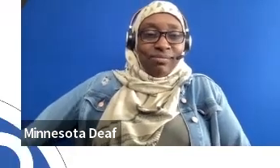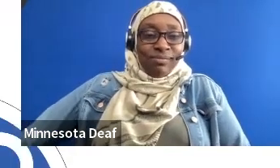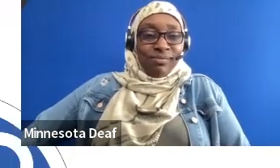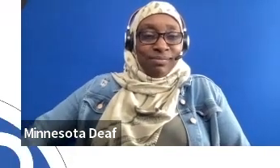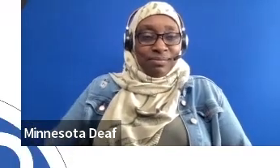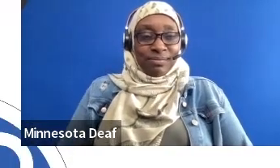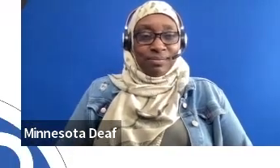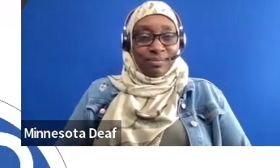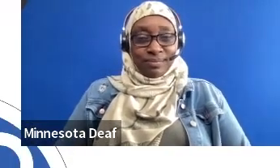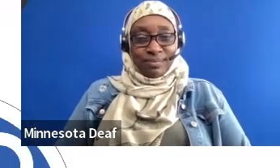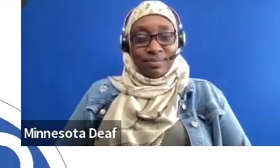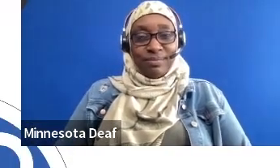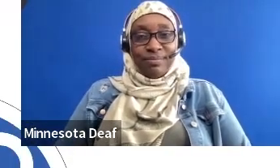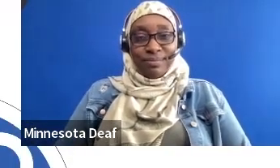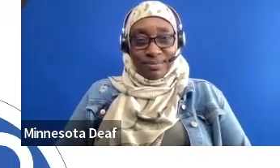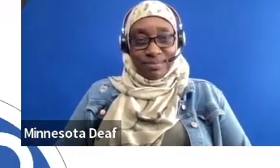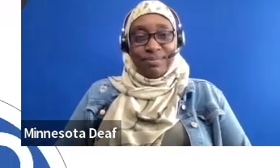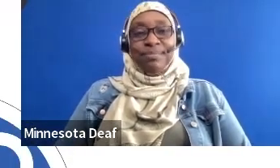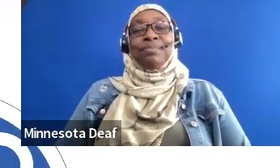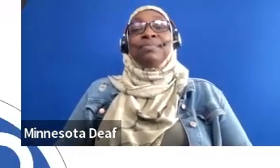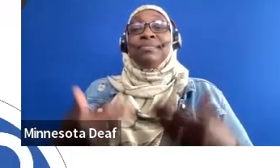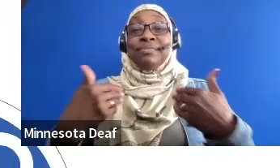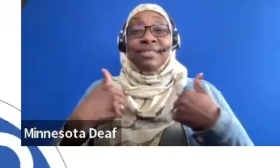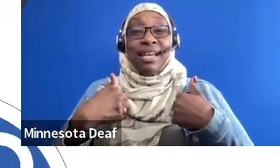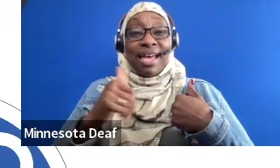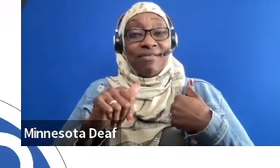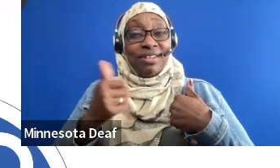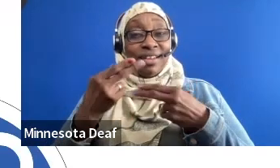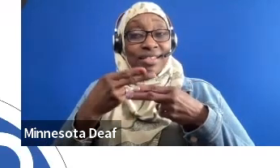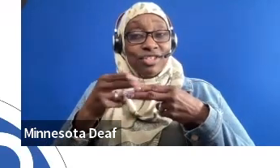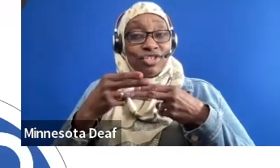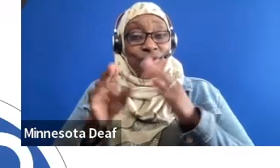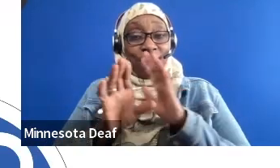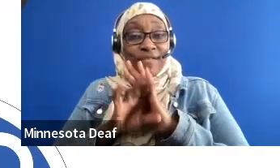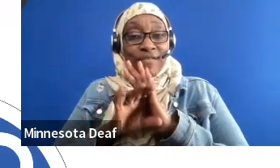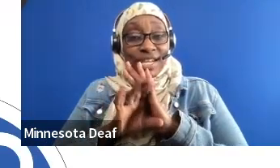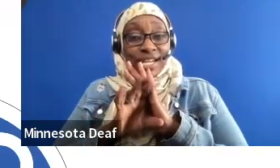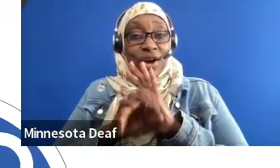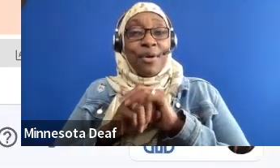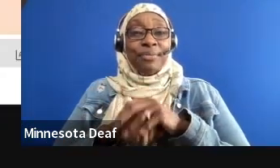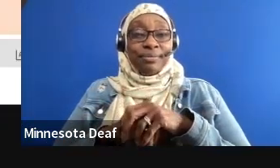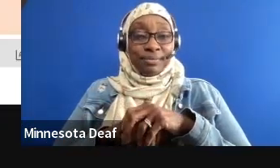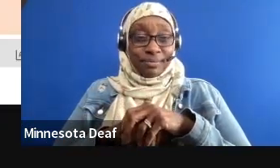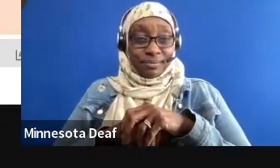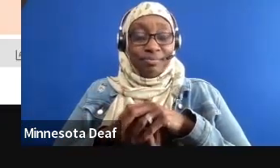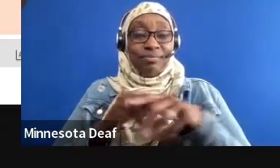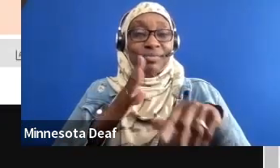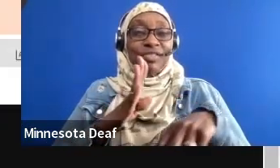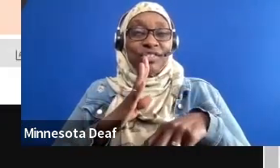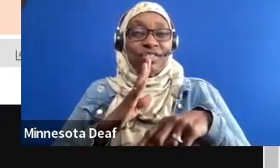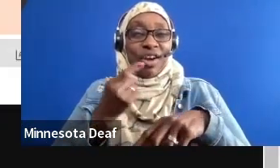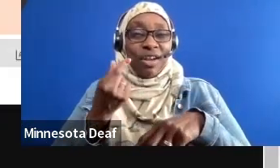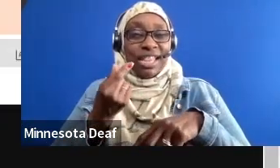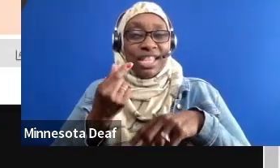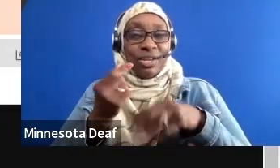And then I have another brief video featuring Mo, who talked a little bit more about ATT. And she